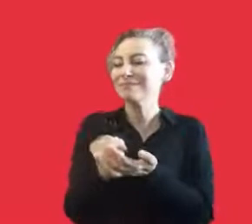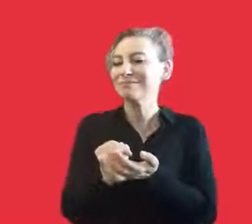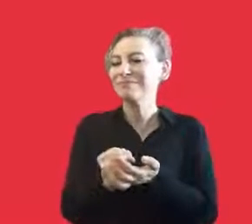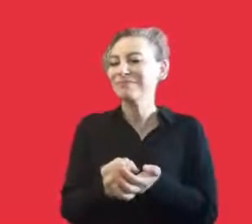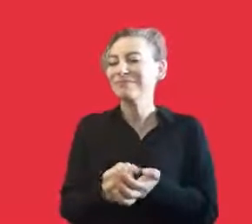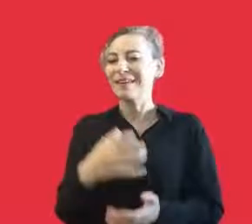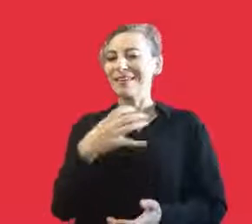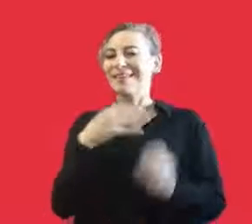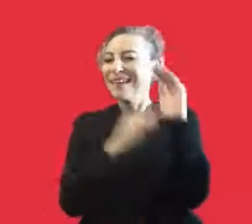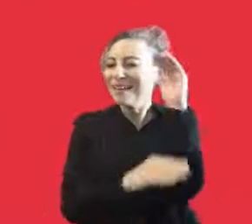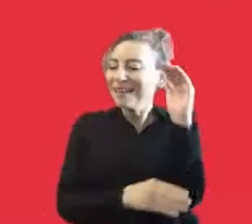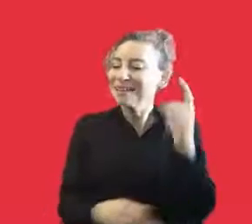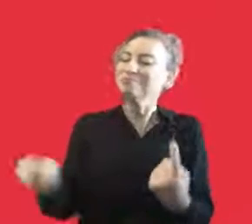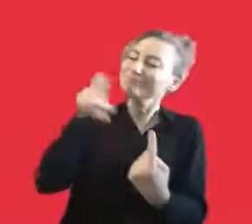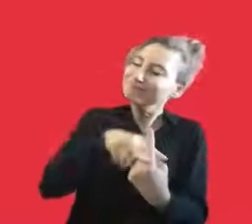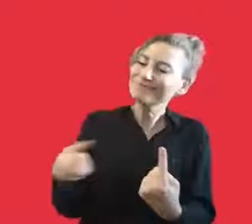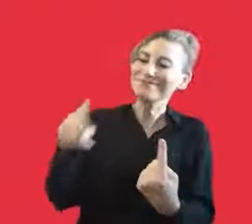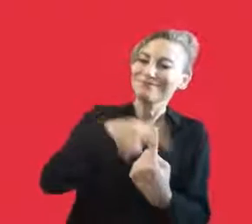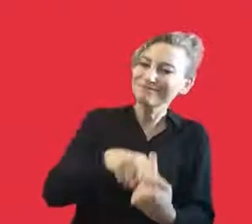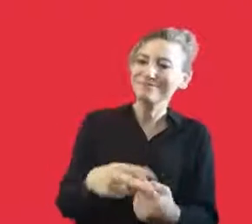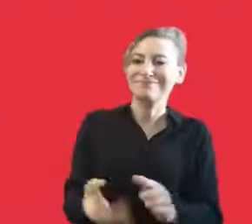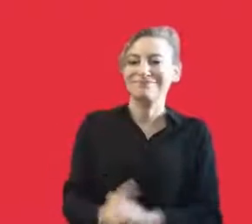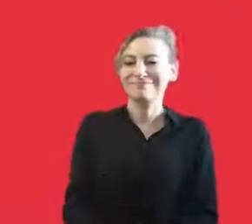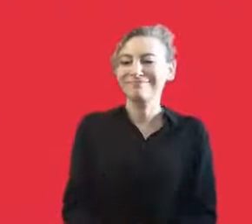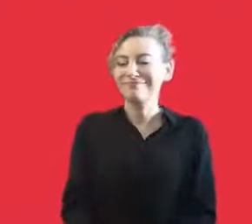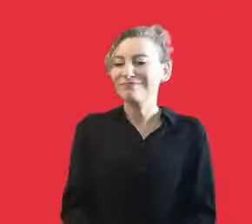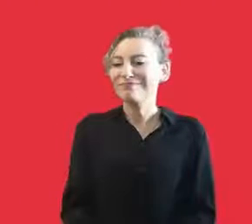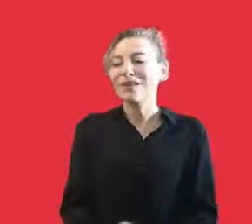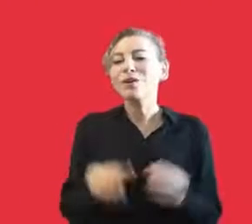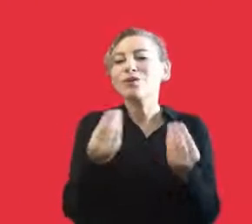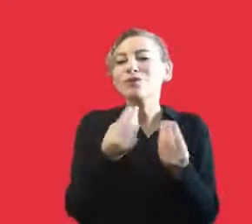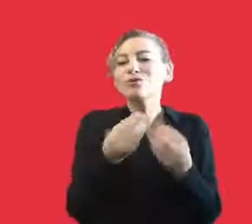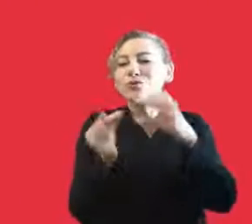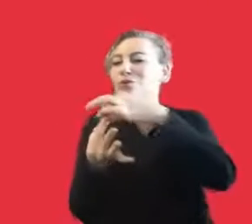And of course, we learned a lot while doing so in 2011.